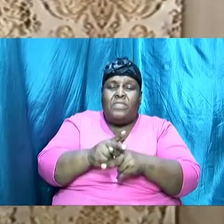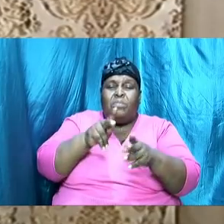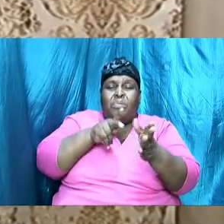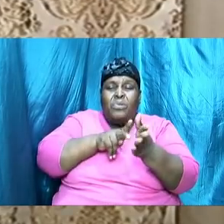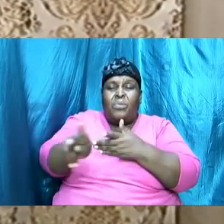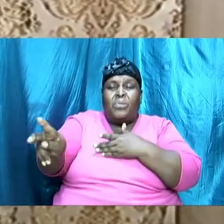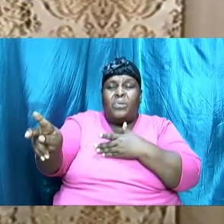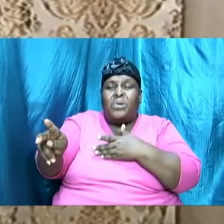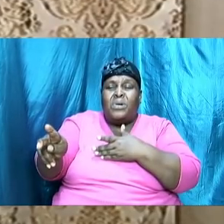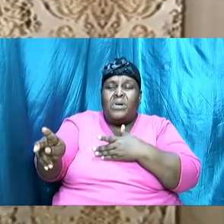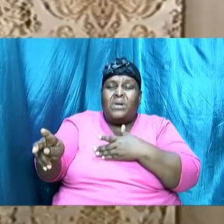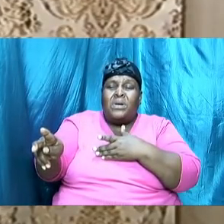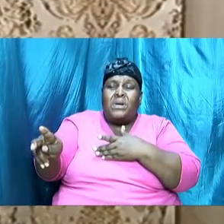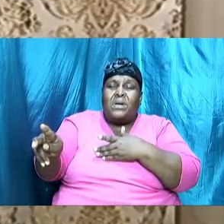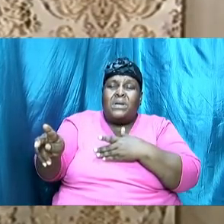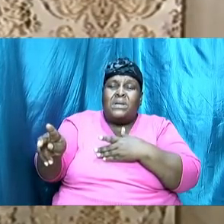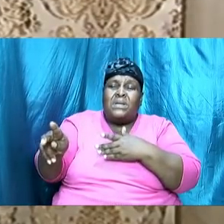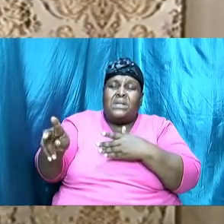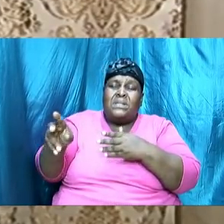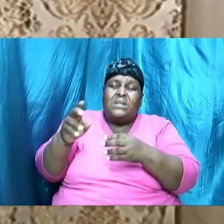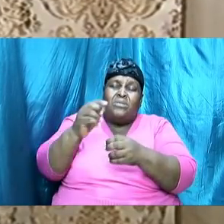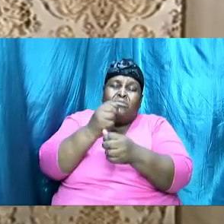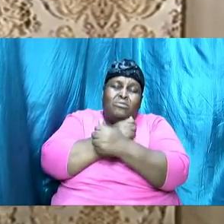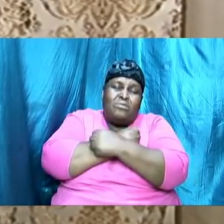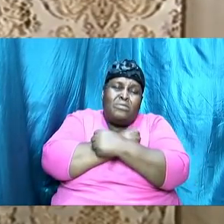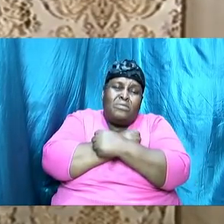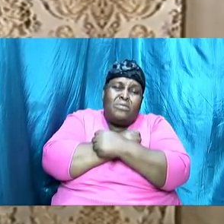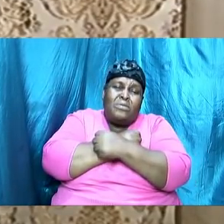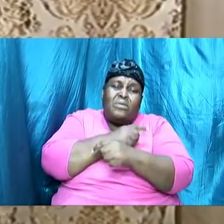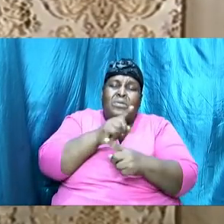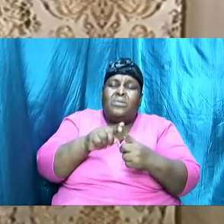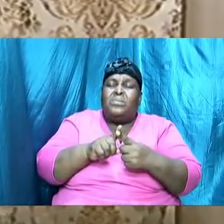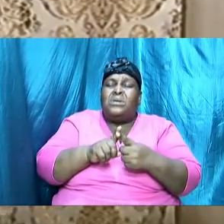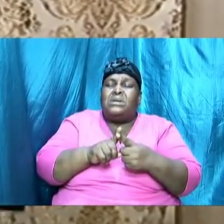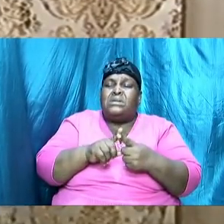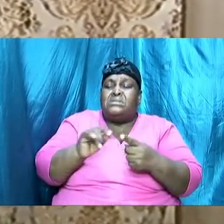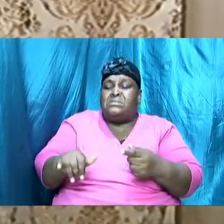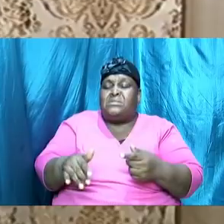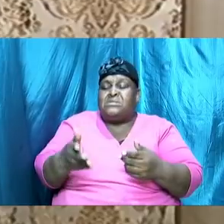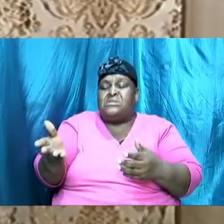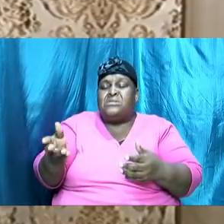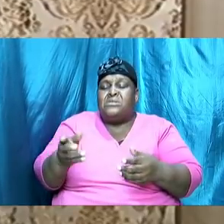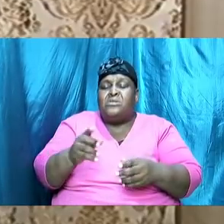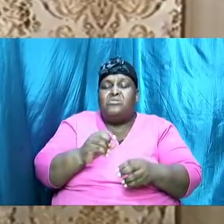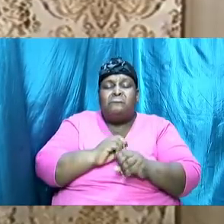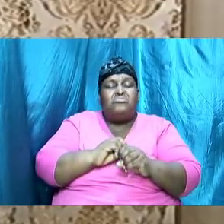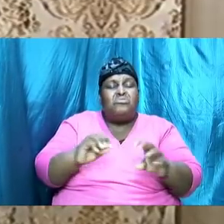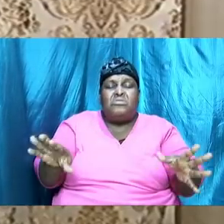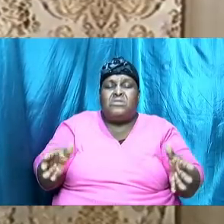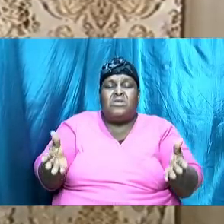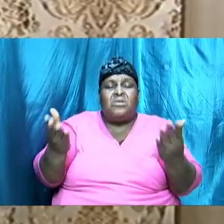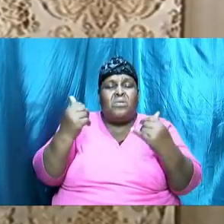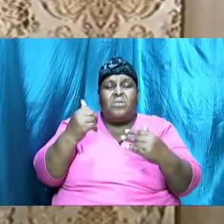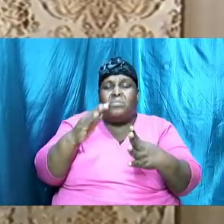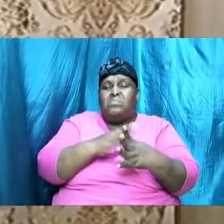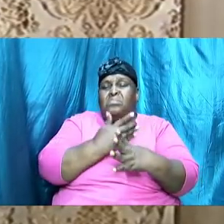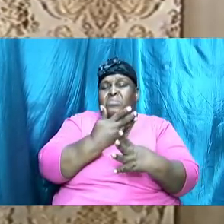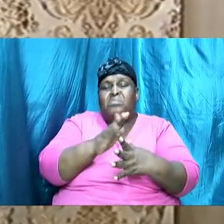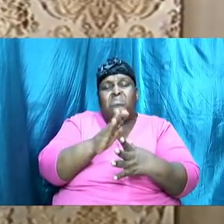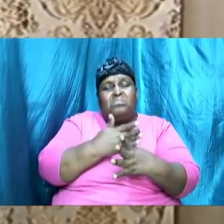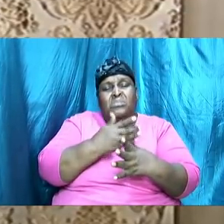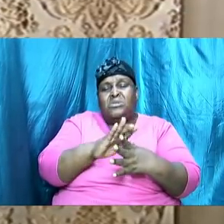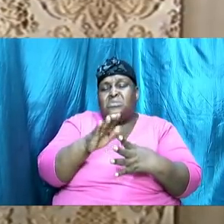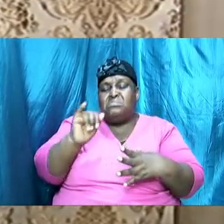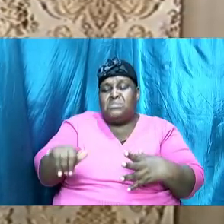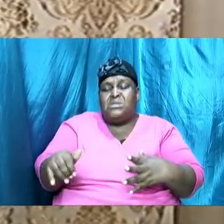intimacy and when that is there absolutely nothing comes between that